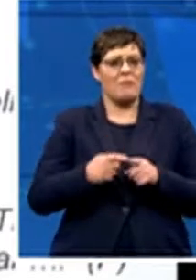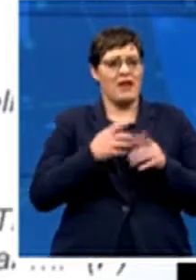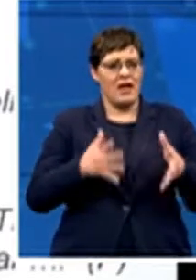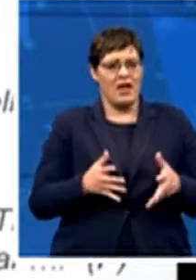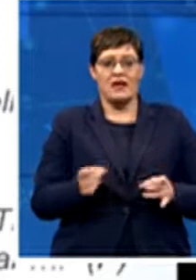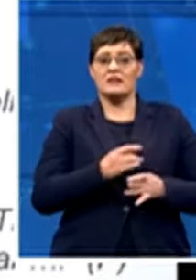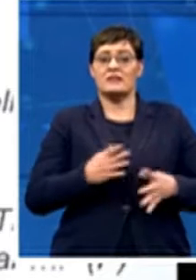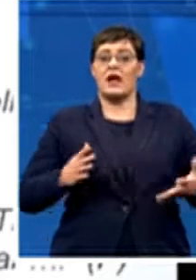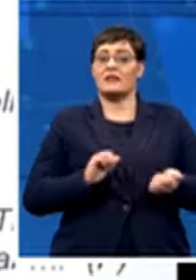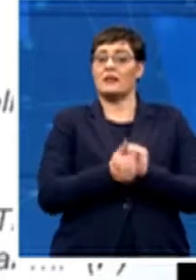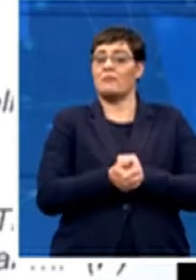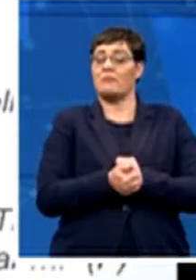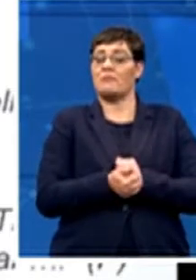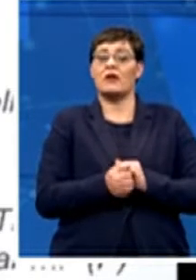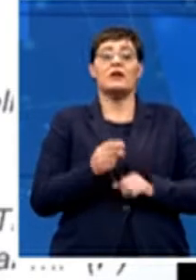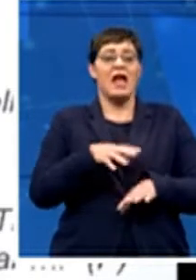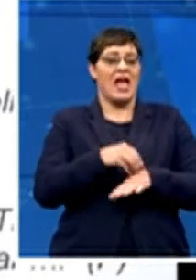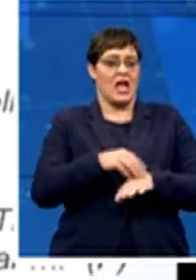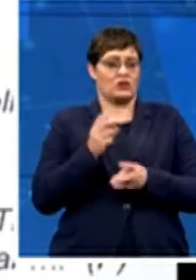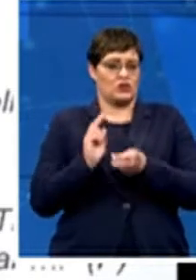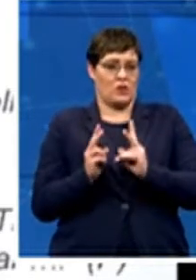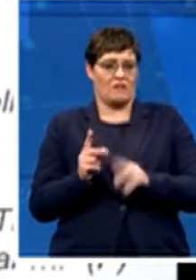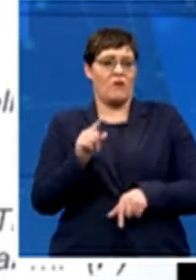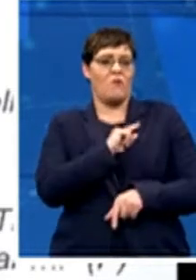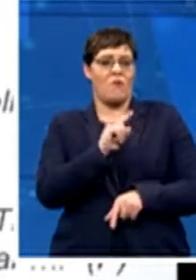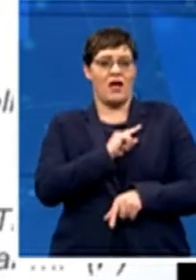12 because of the lack of early introduction.